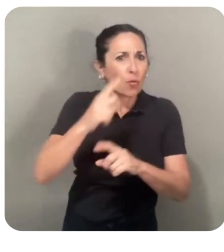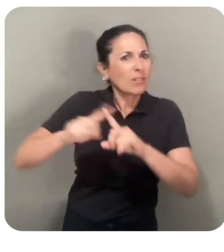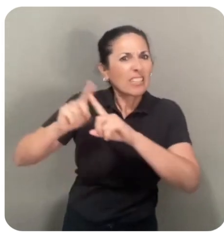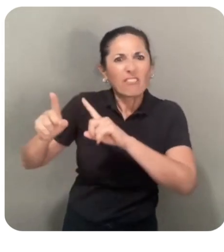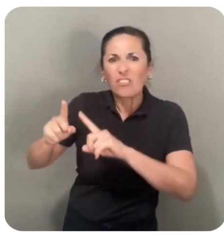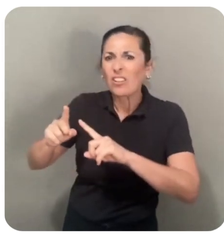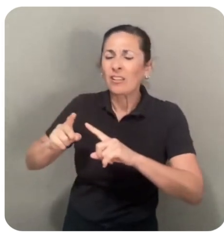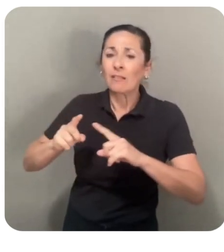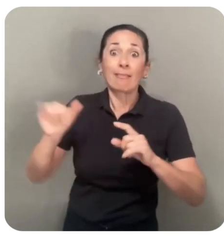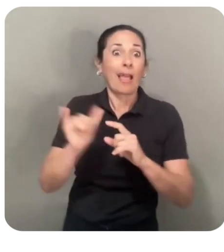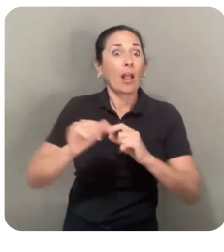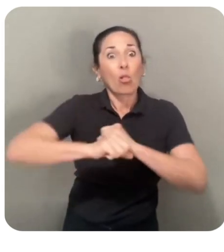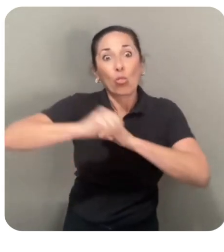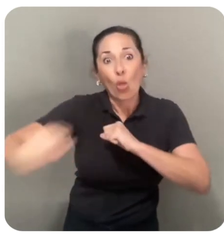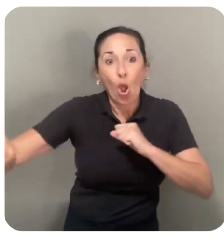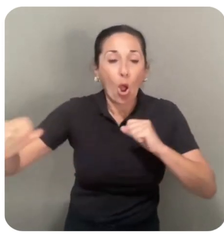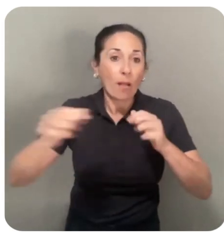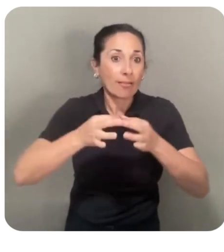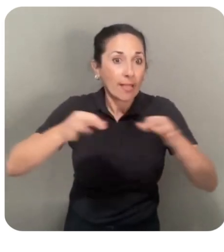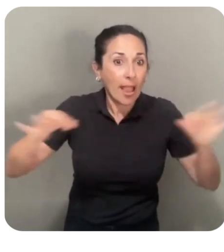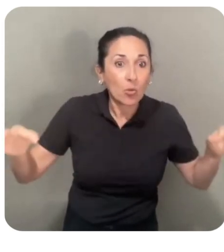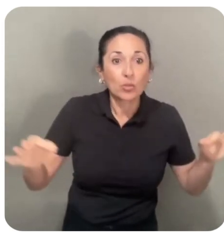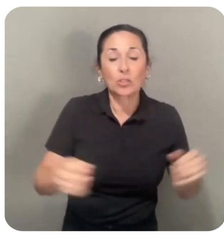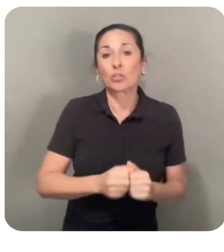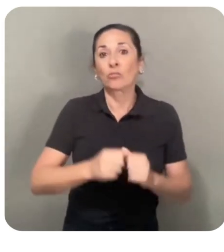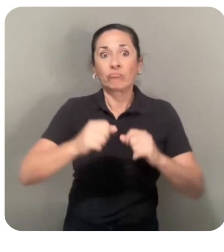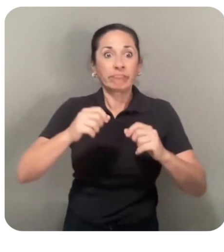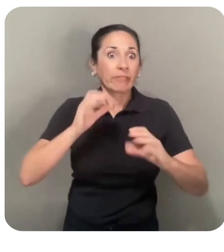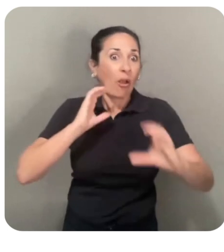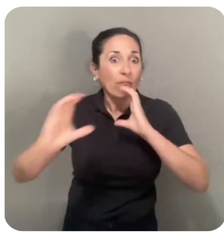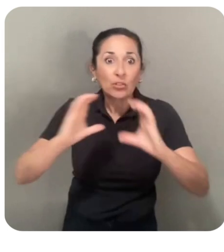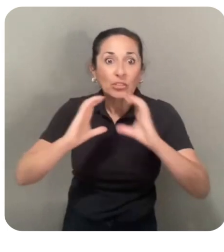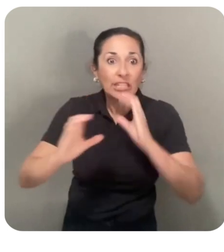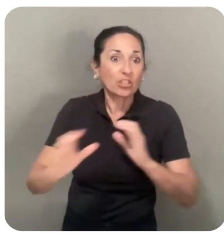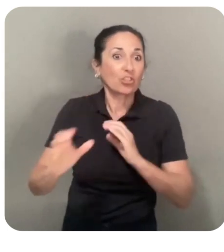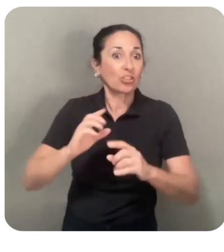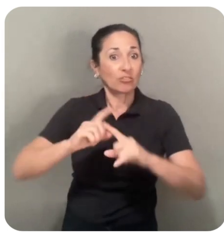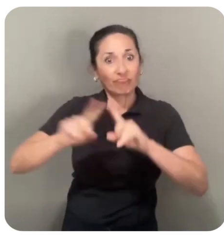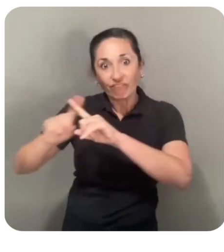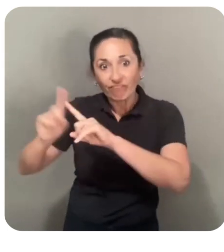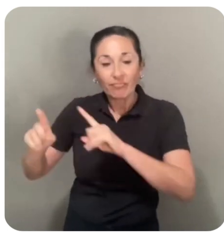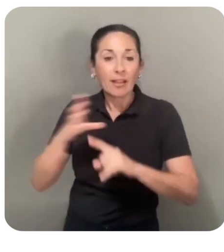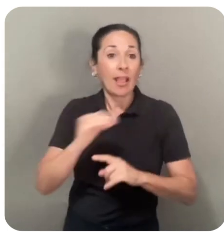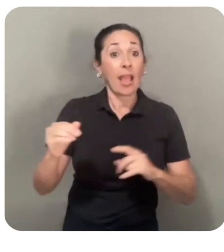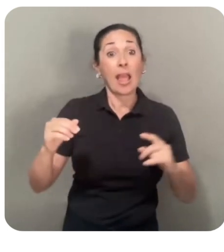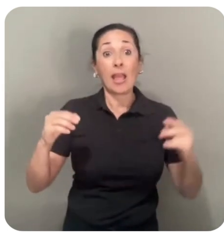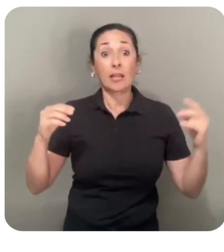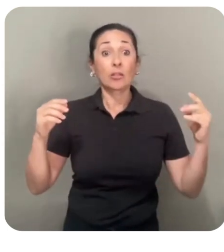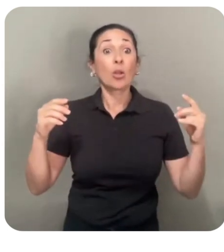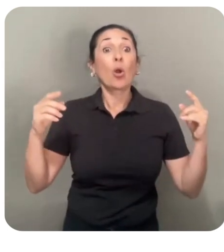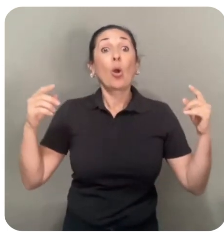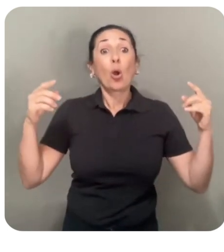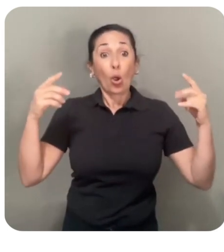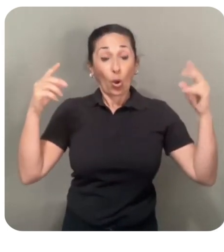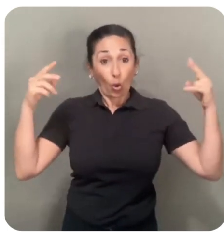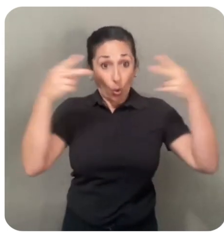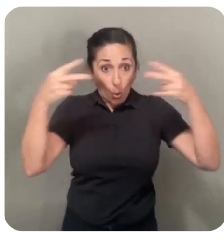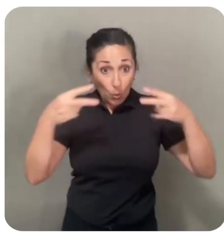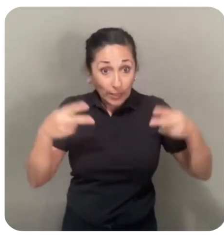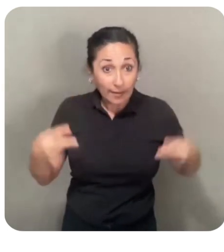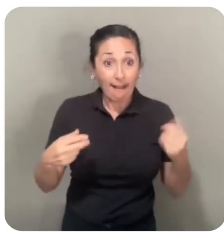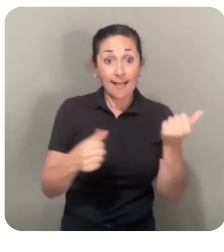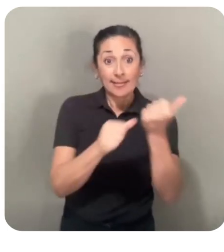long-form text summarization, multilingual conversational agents, and even coding assistance. And